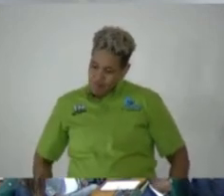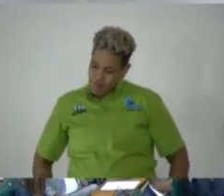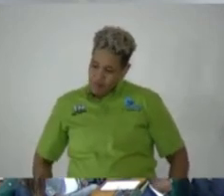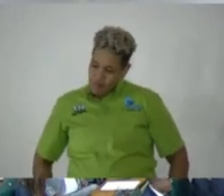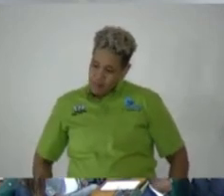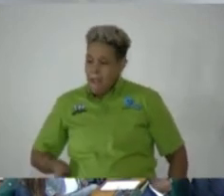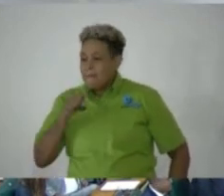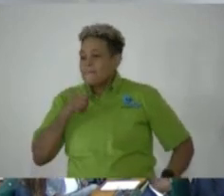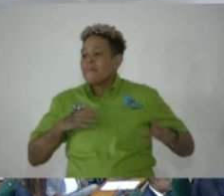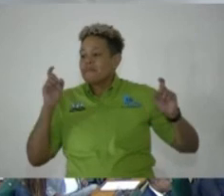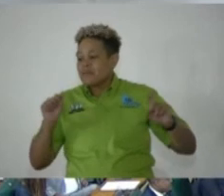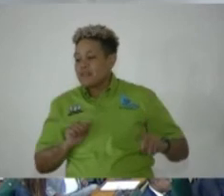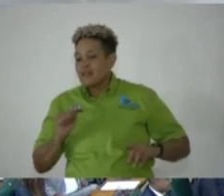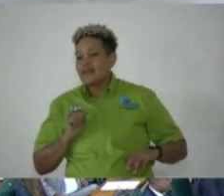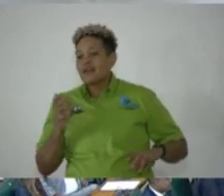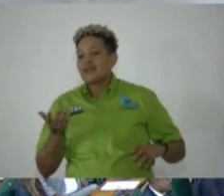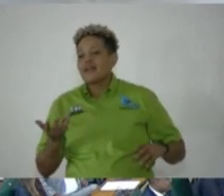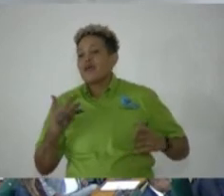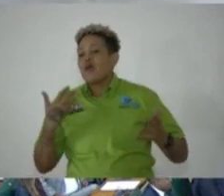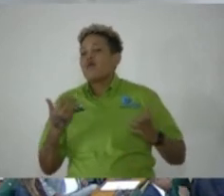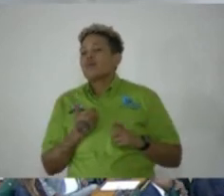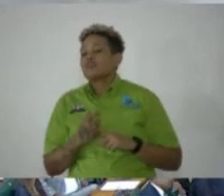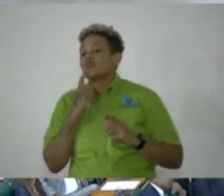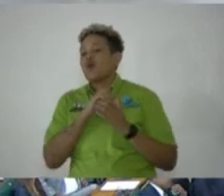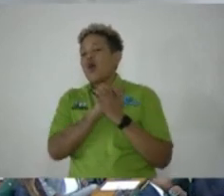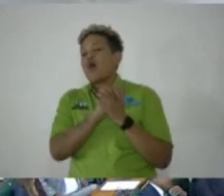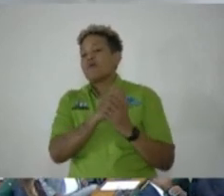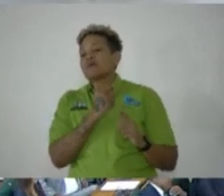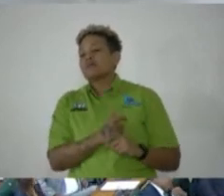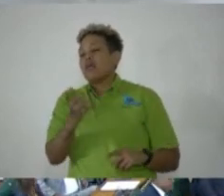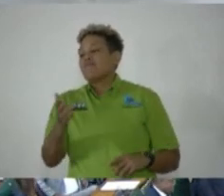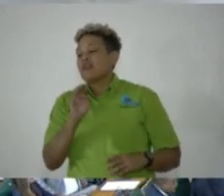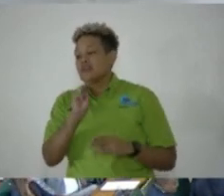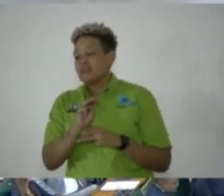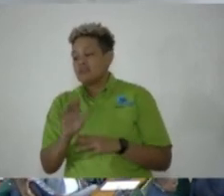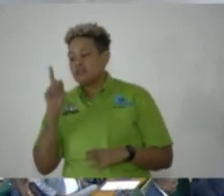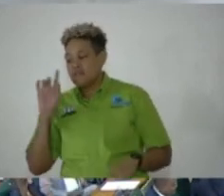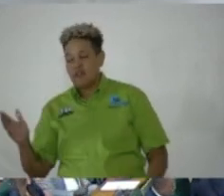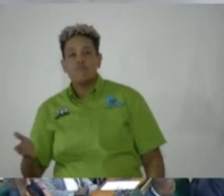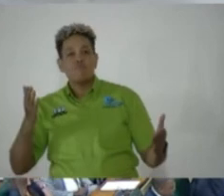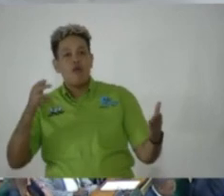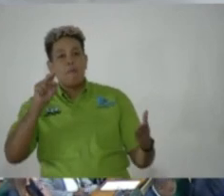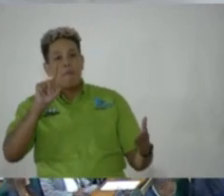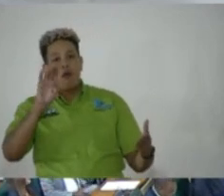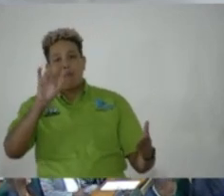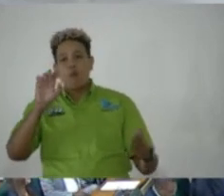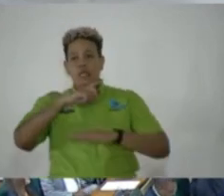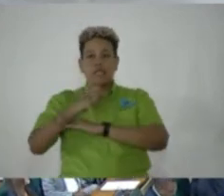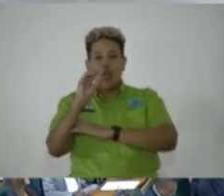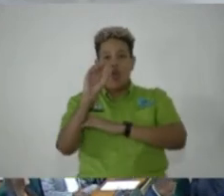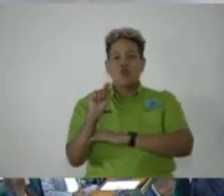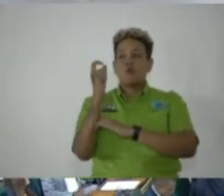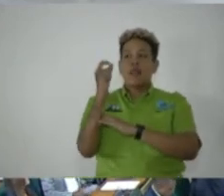Madam Speaker, I want to commend the Minister for advising the House and bringing